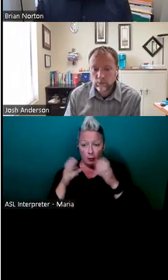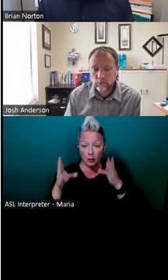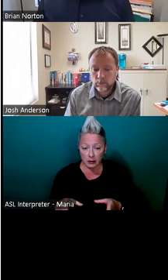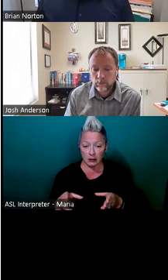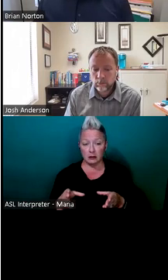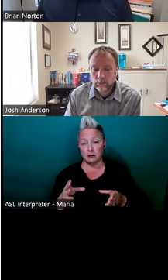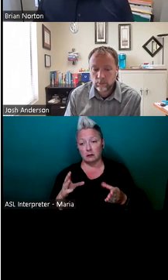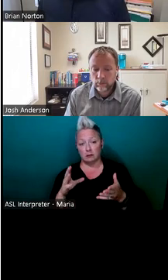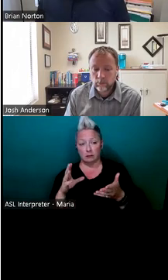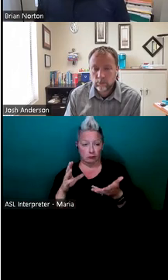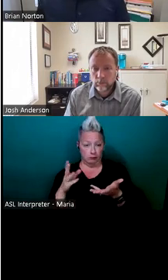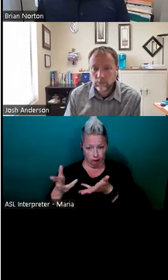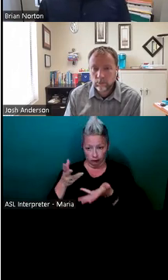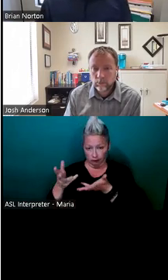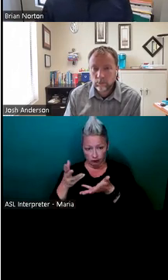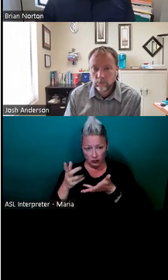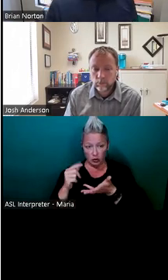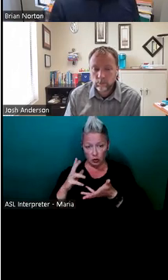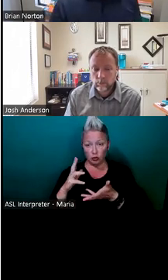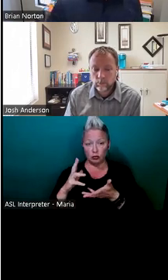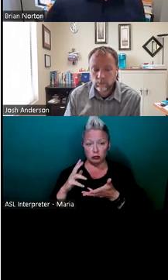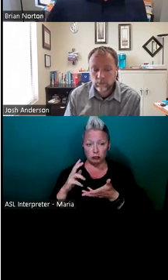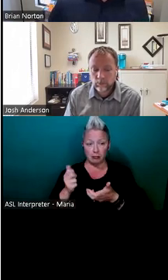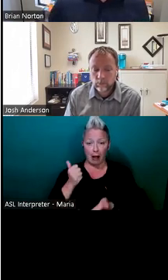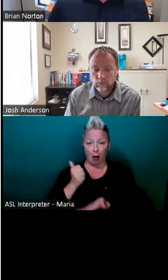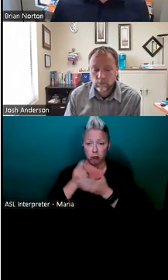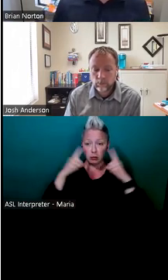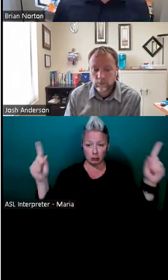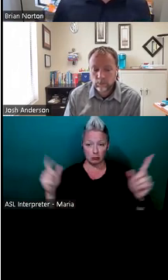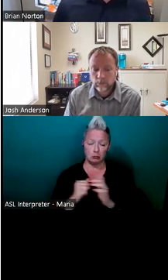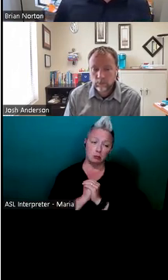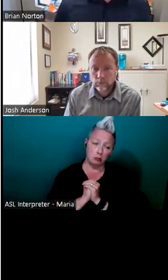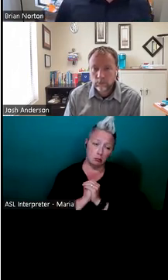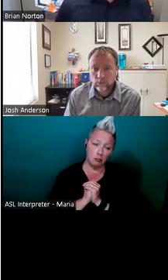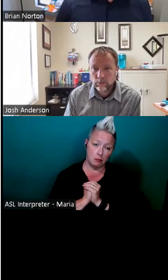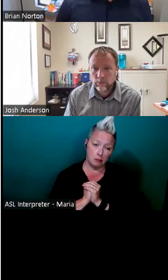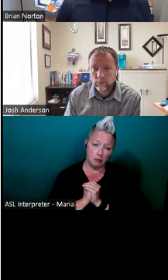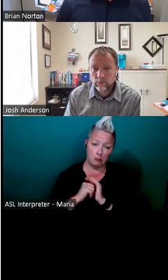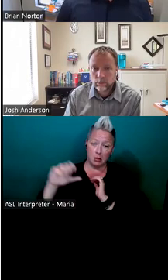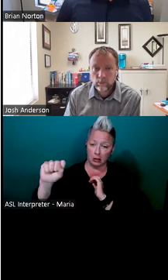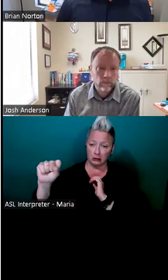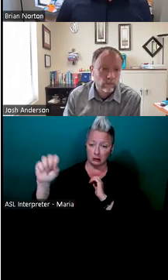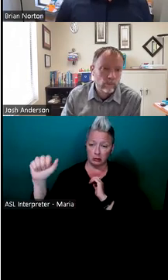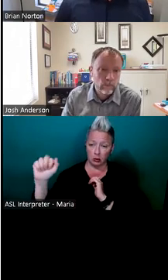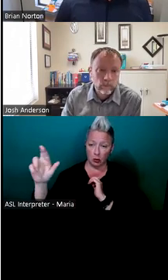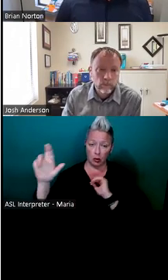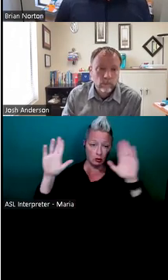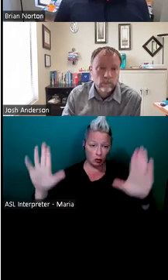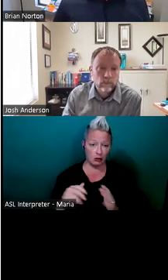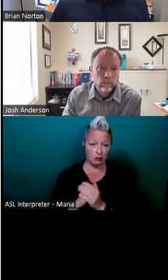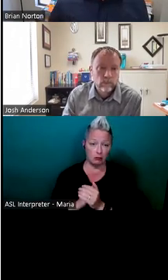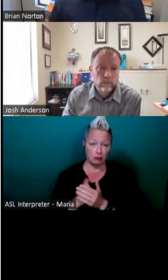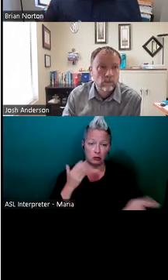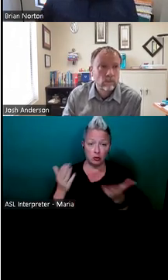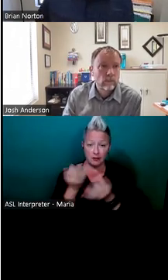employee, um, to be able to bring forth those accommodations? Um, they're really great. Um, their services are free. Um,